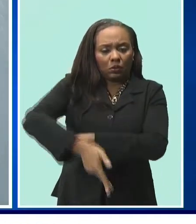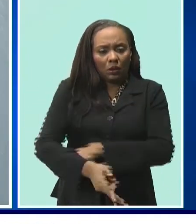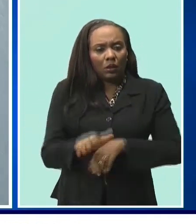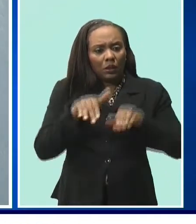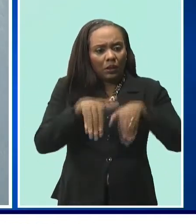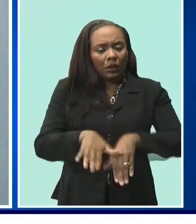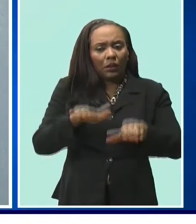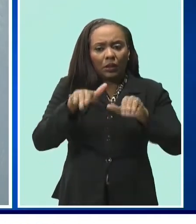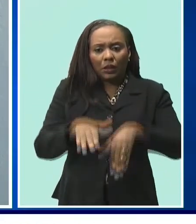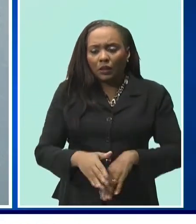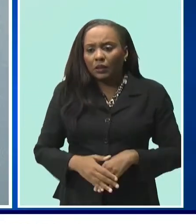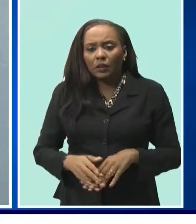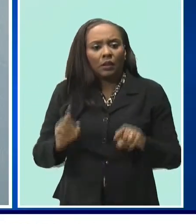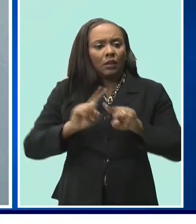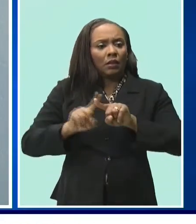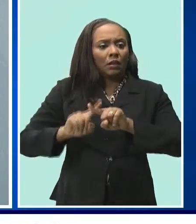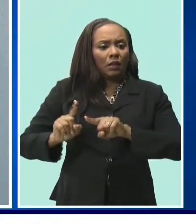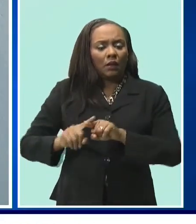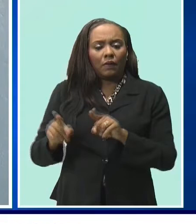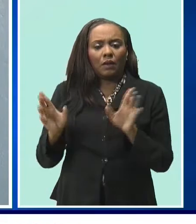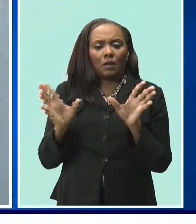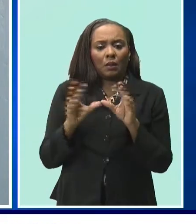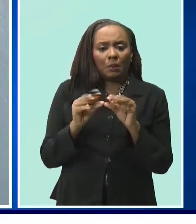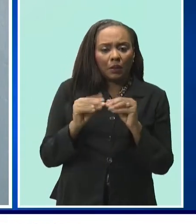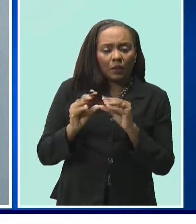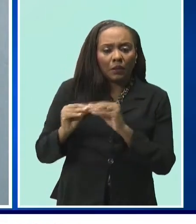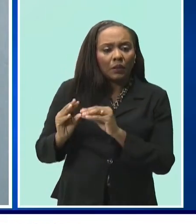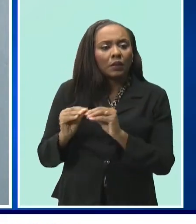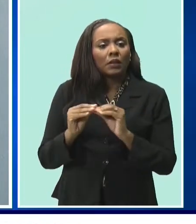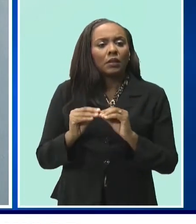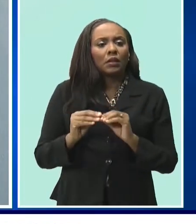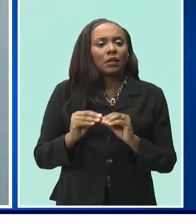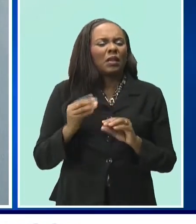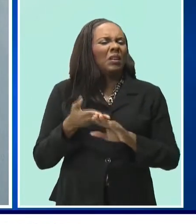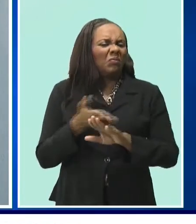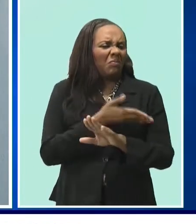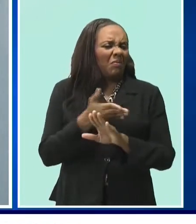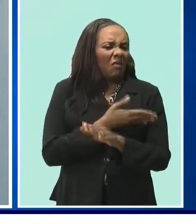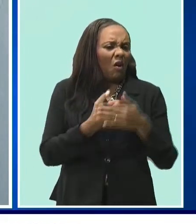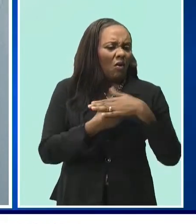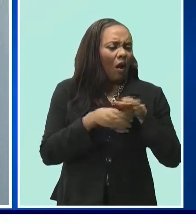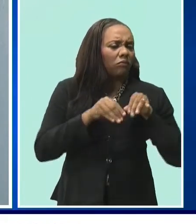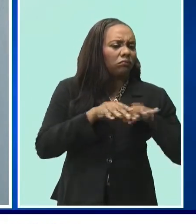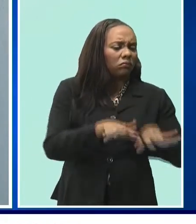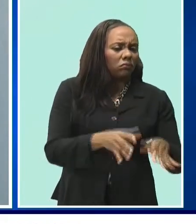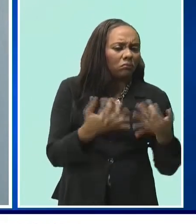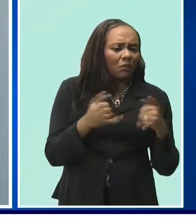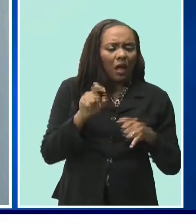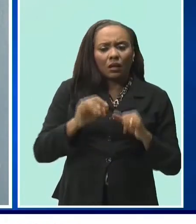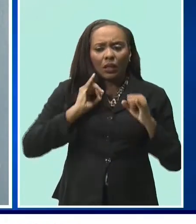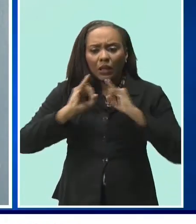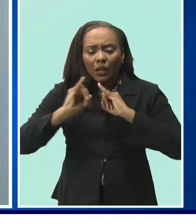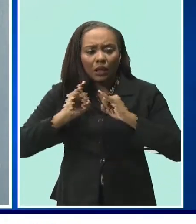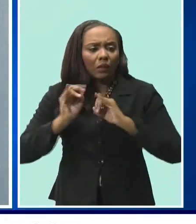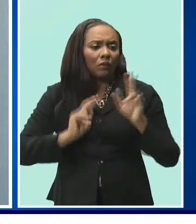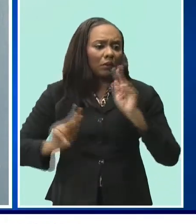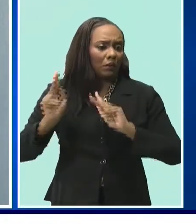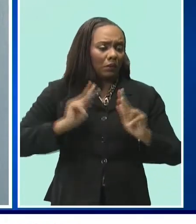There's press conferences that even before leading up to COVID-19, we still had interviews to